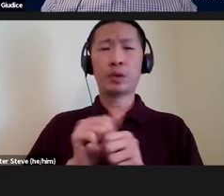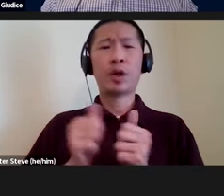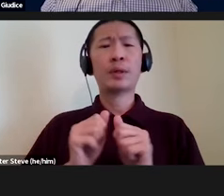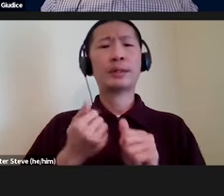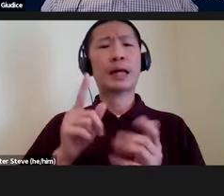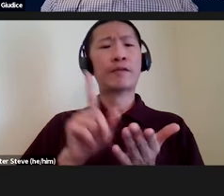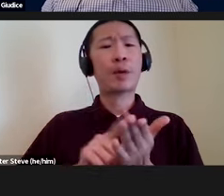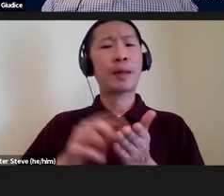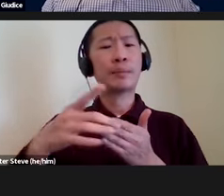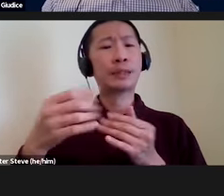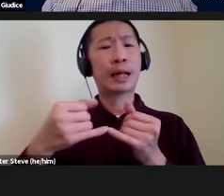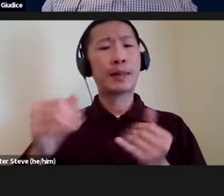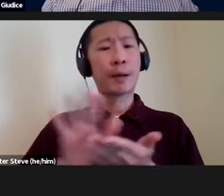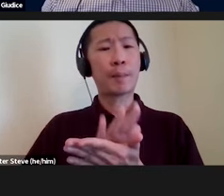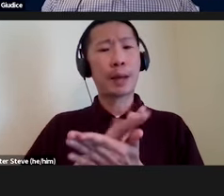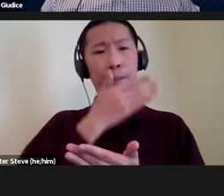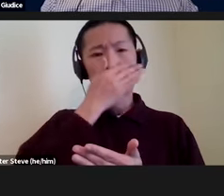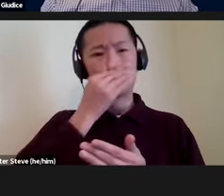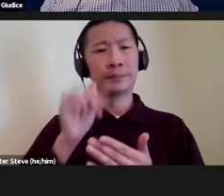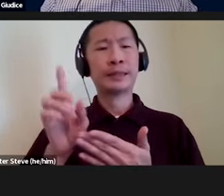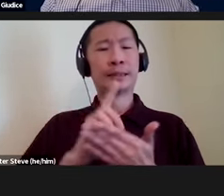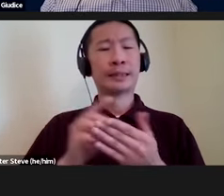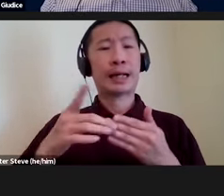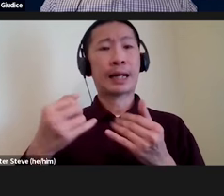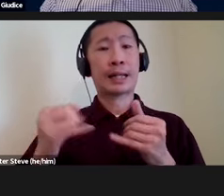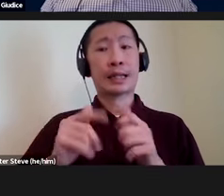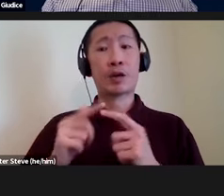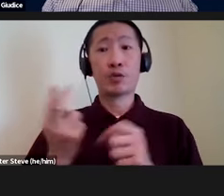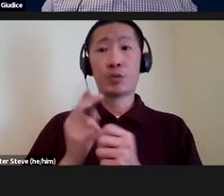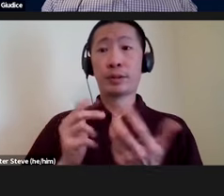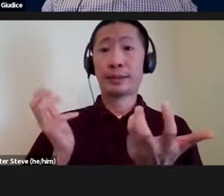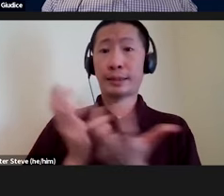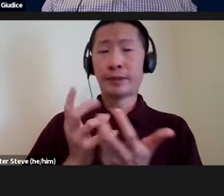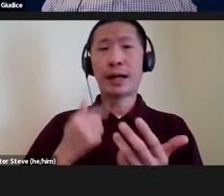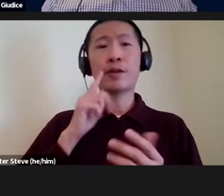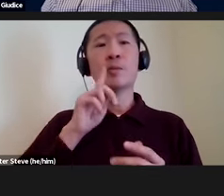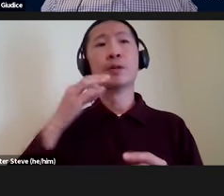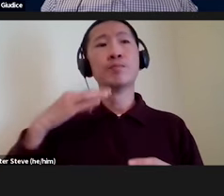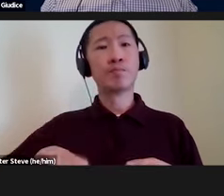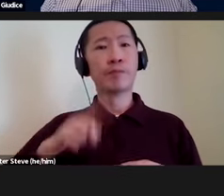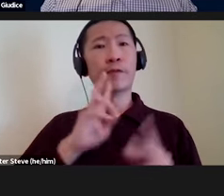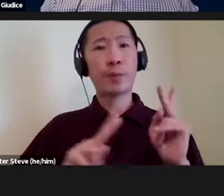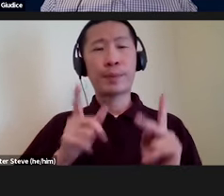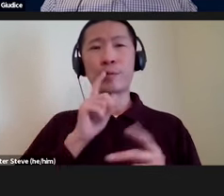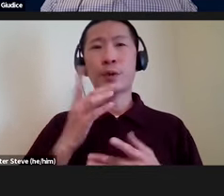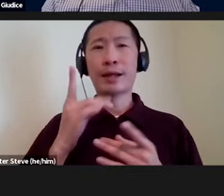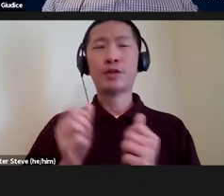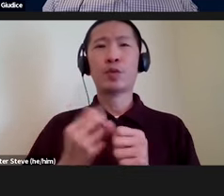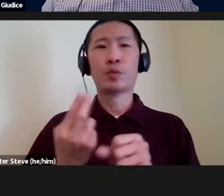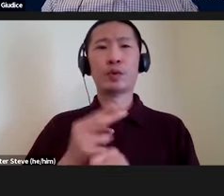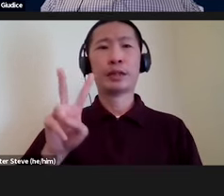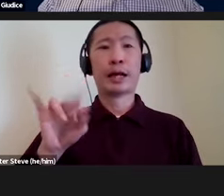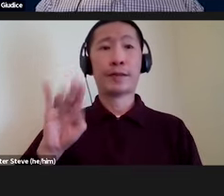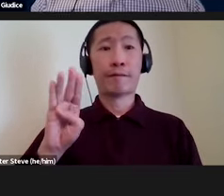published guidelines papers that these are giving design guidelines for how you'd use this interface. I think this will be hugely beneficial for people who are interested in using the VI